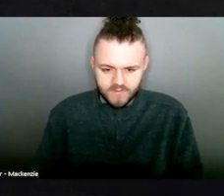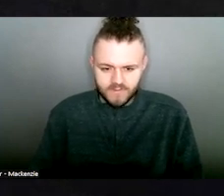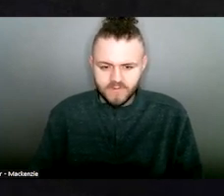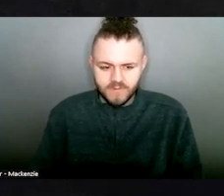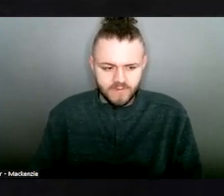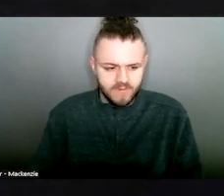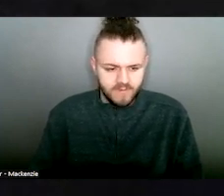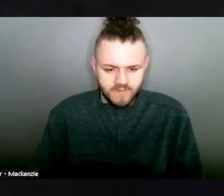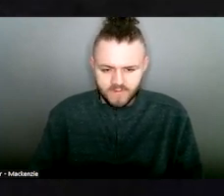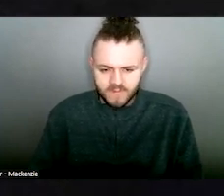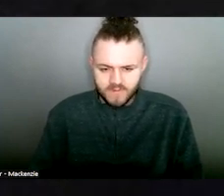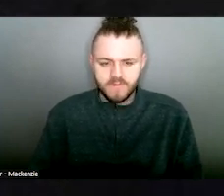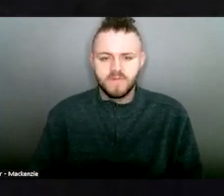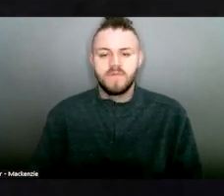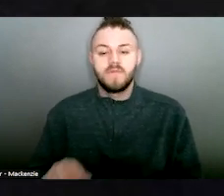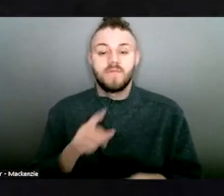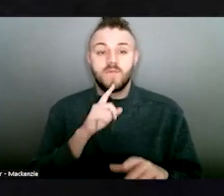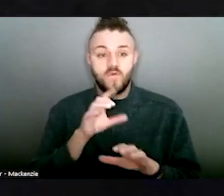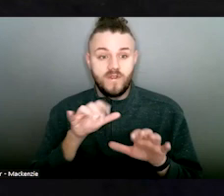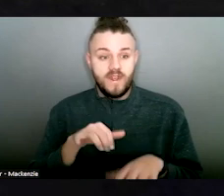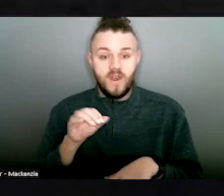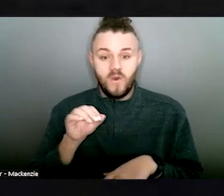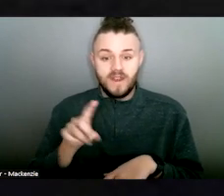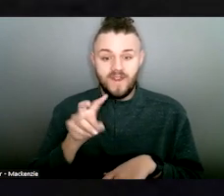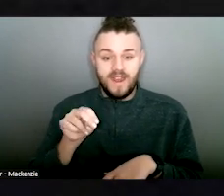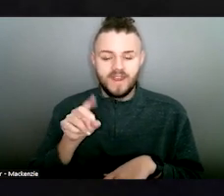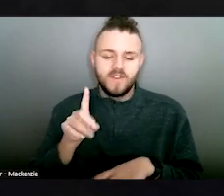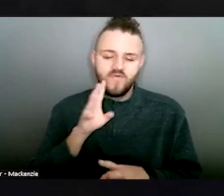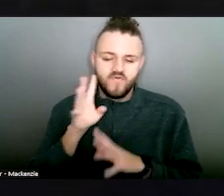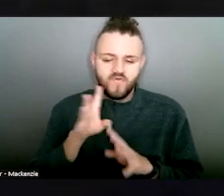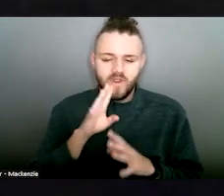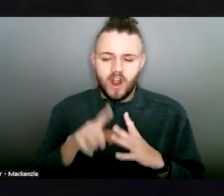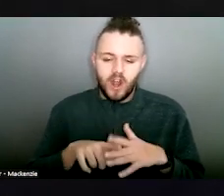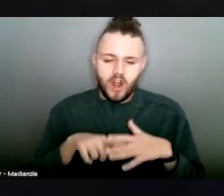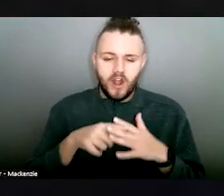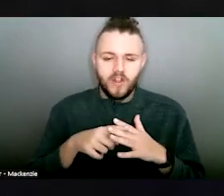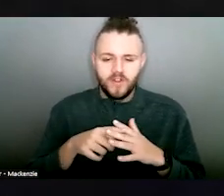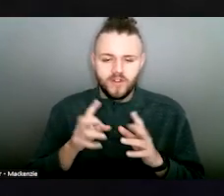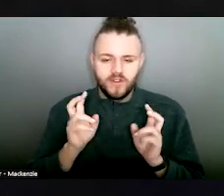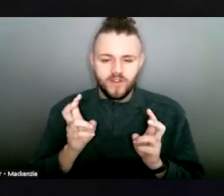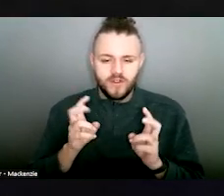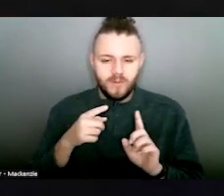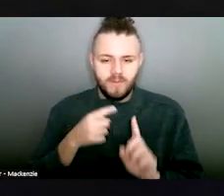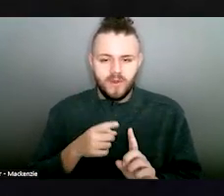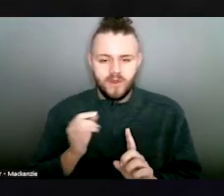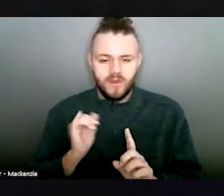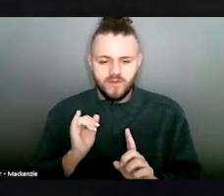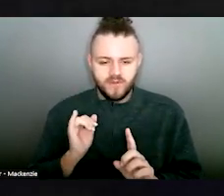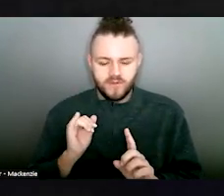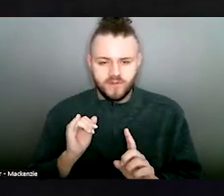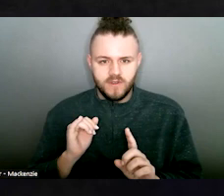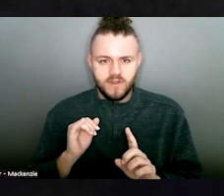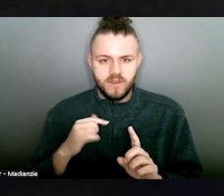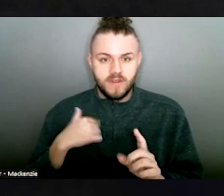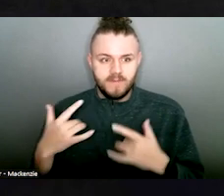OTDN created an additional talking point this year that I'm super excited about. We're going to tell them,